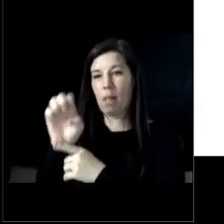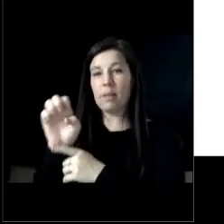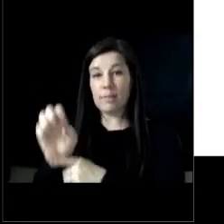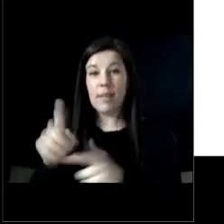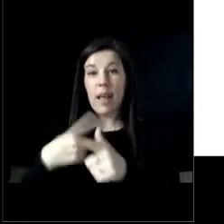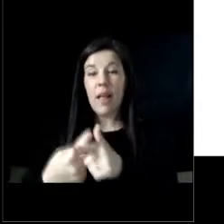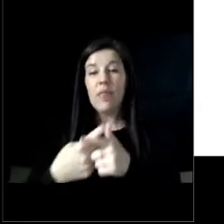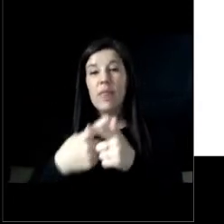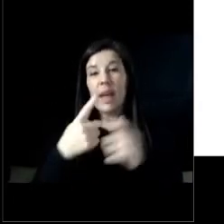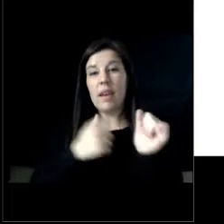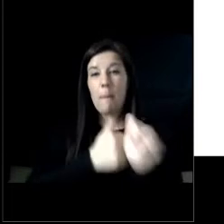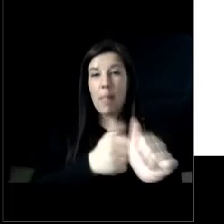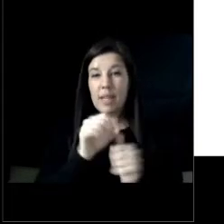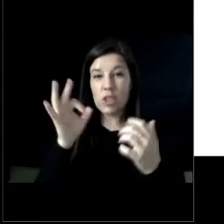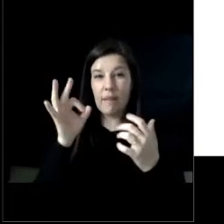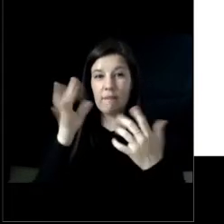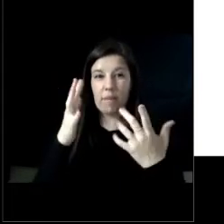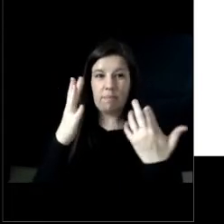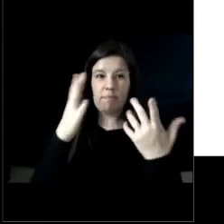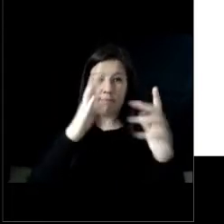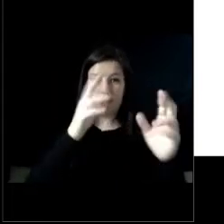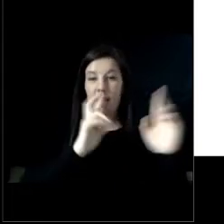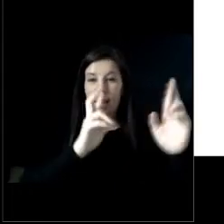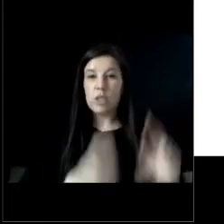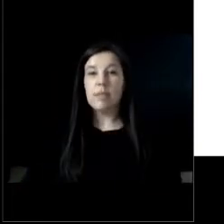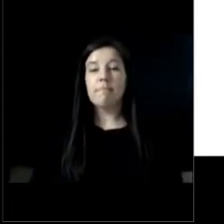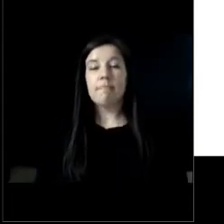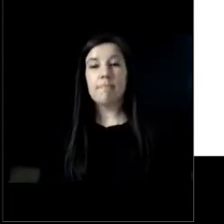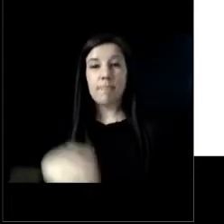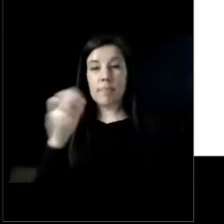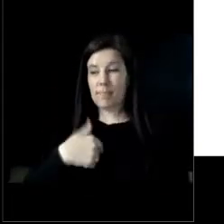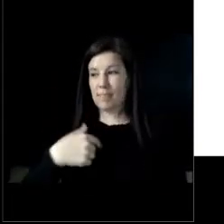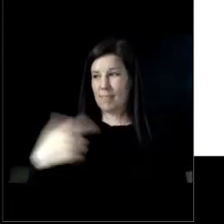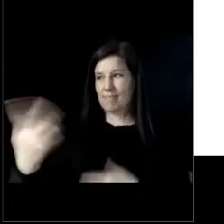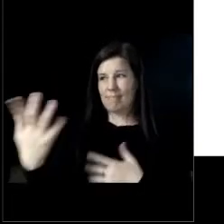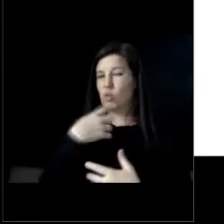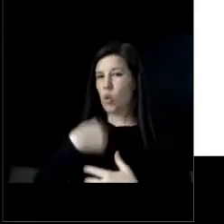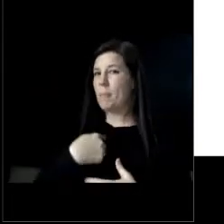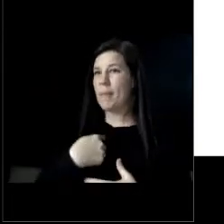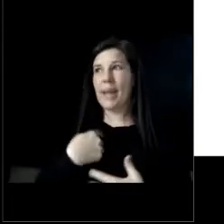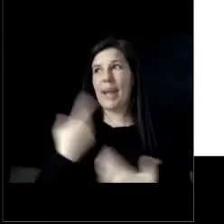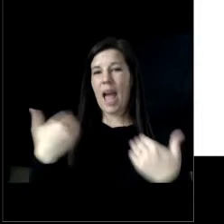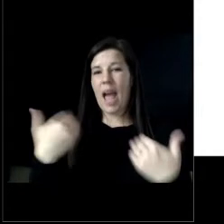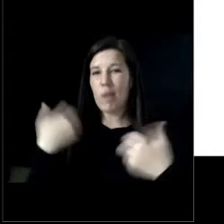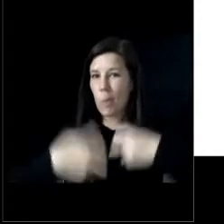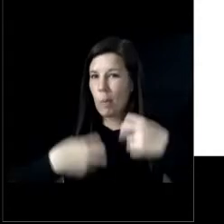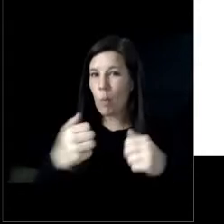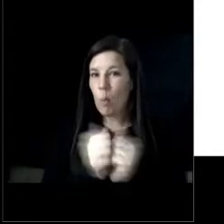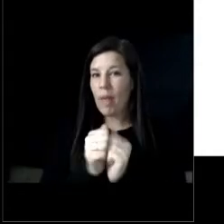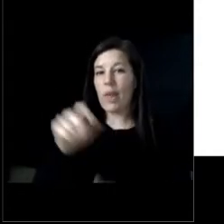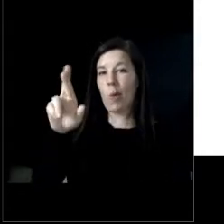Allegiance led by Commissioner Kelly I've been informed that we're having some technical issues with Rabbi Simon